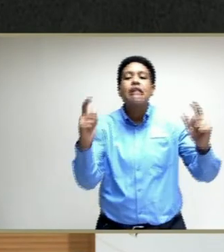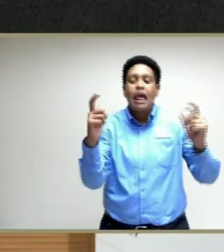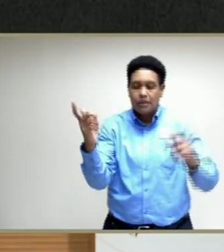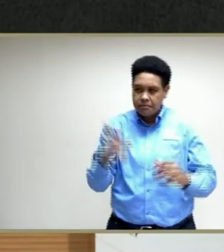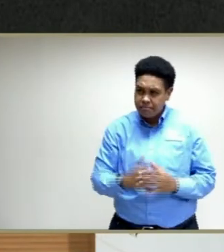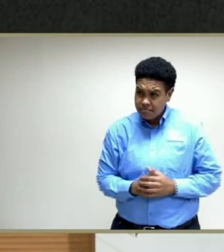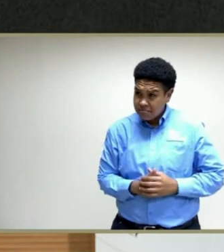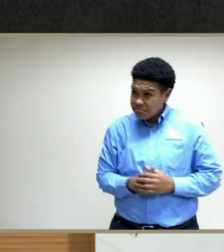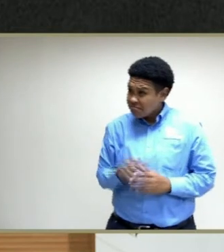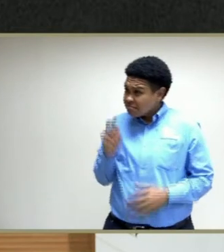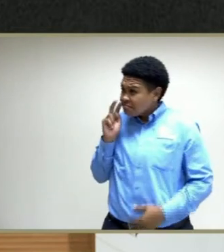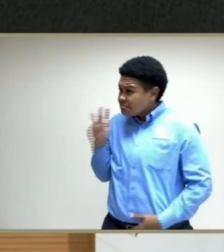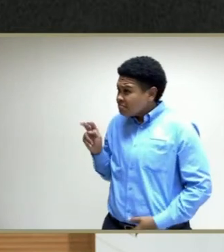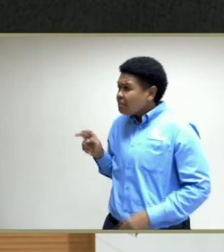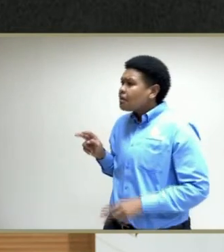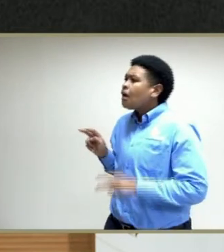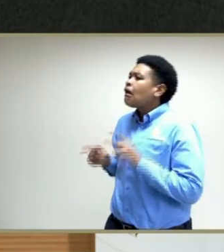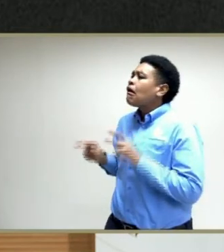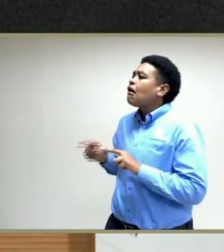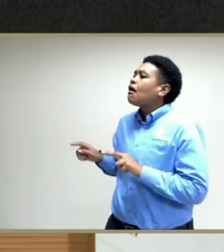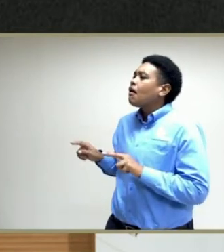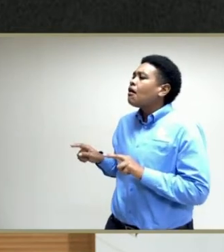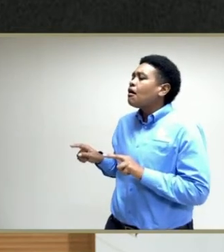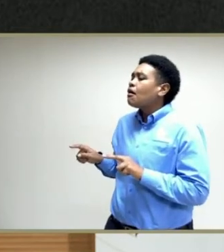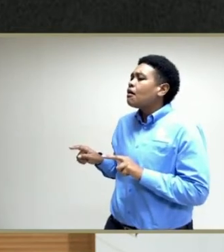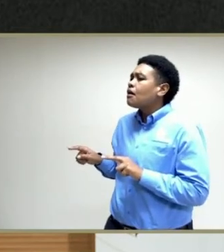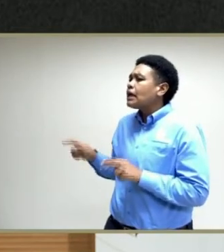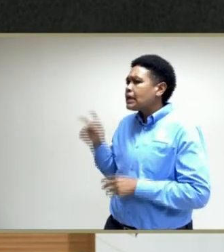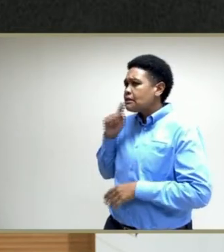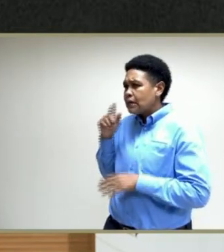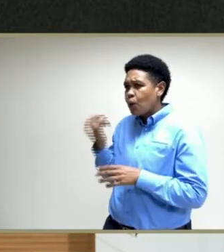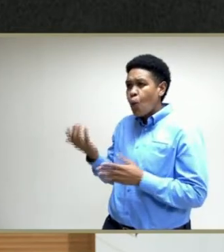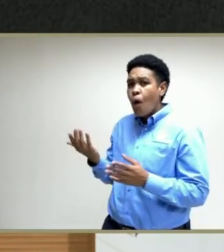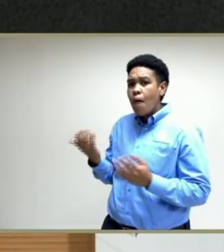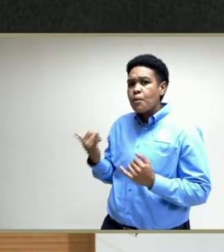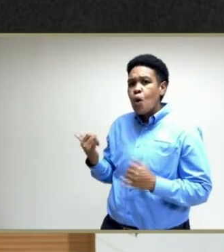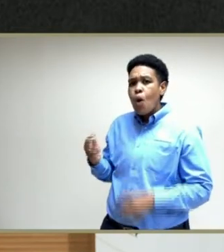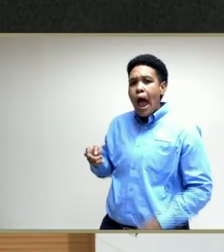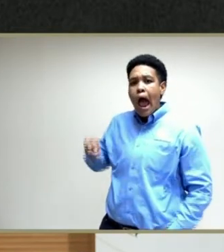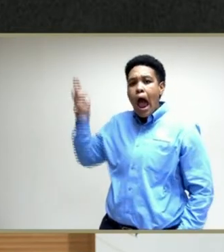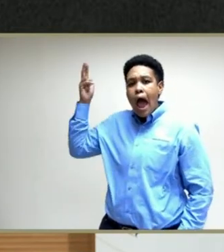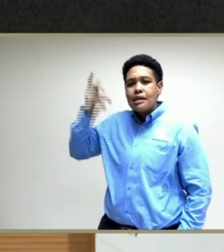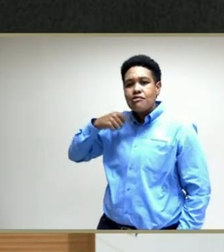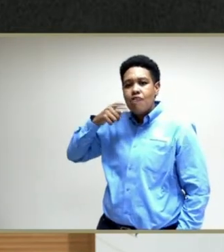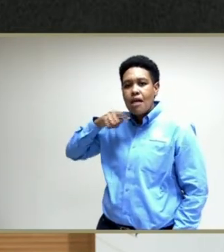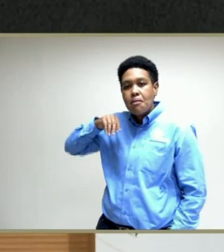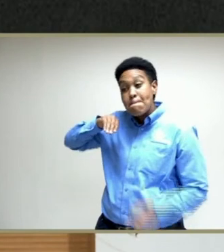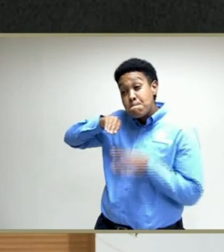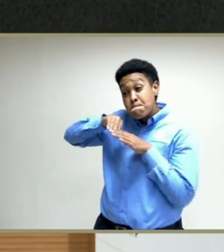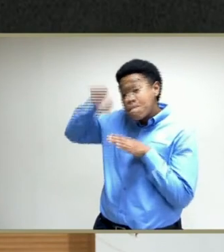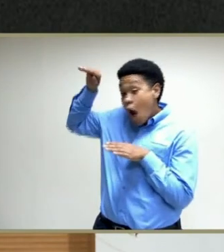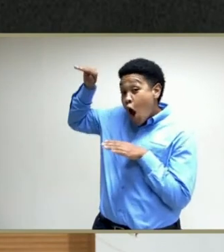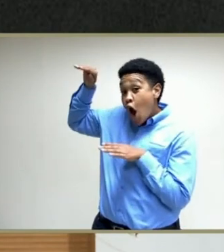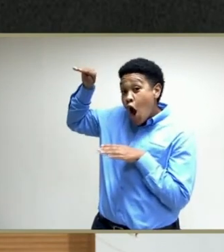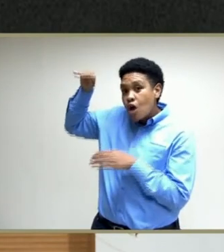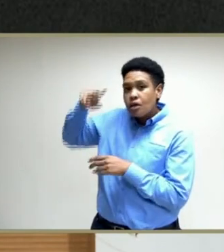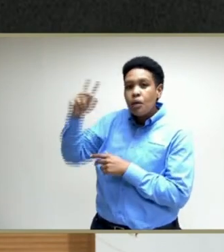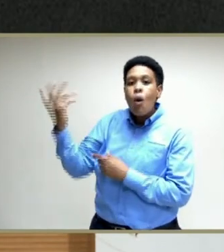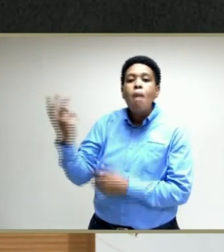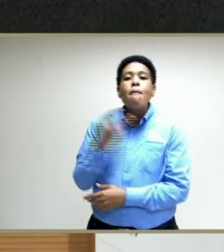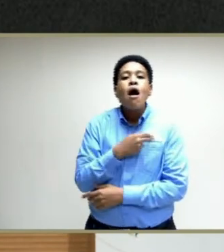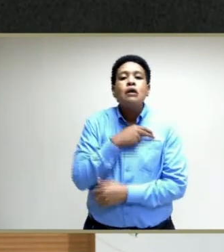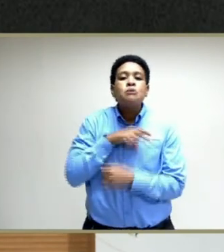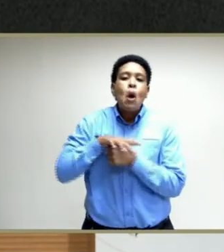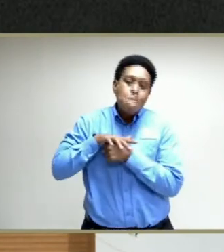And you can see at the zoning that it puts us in a very high level of pressure on the hospital system